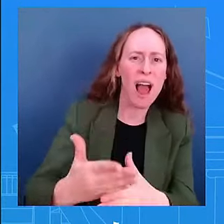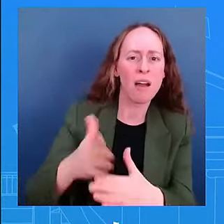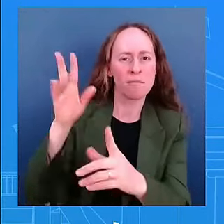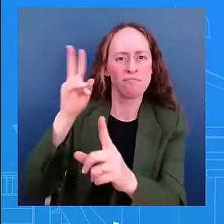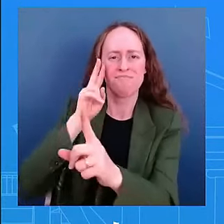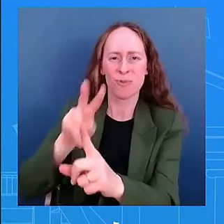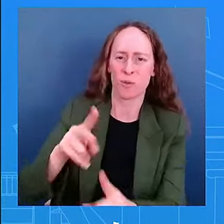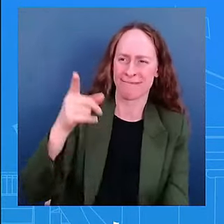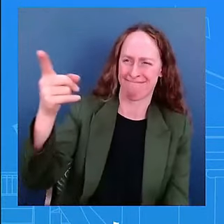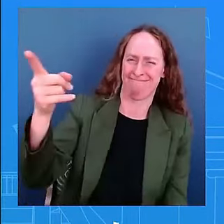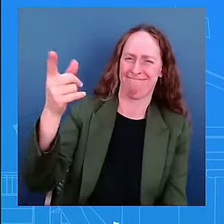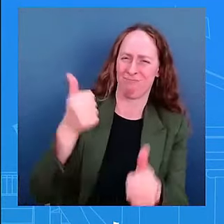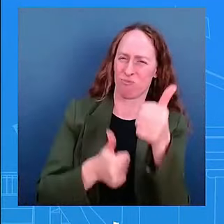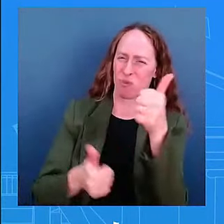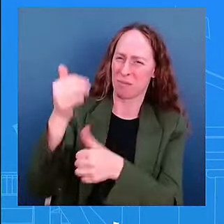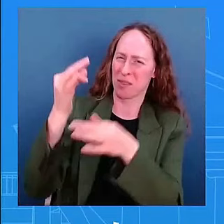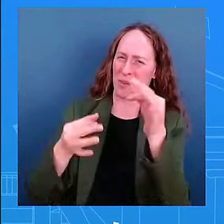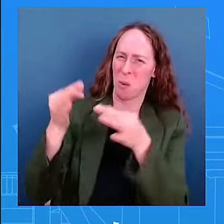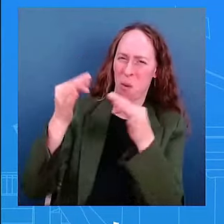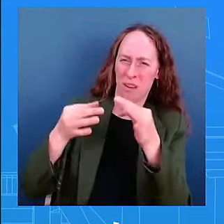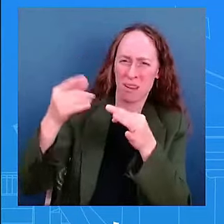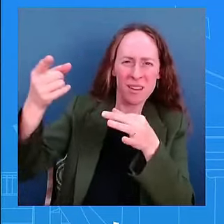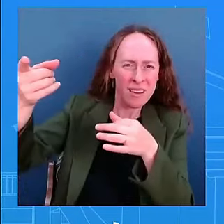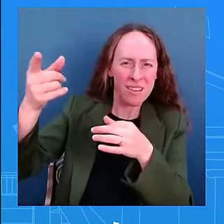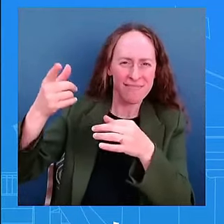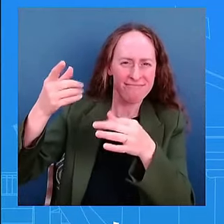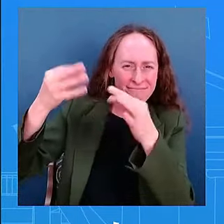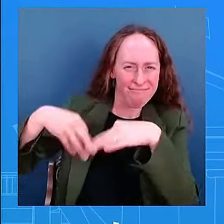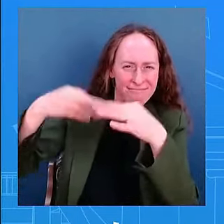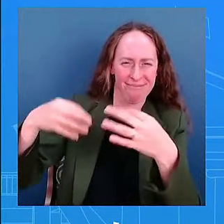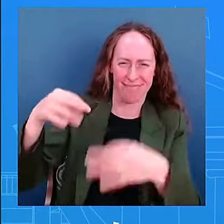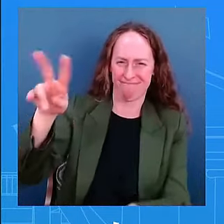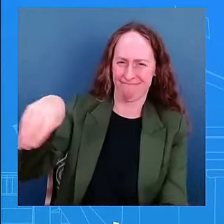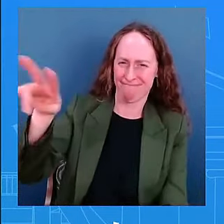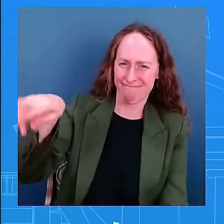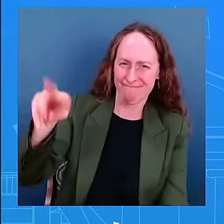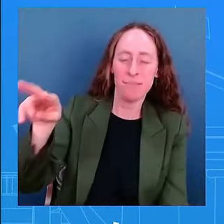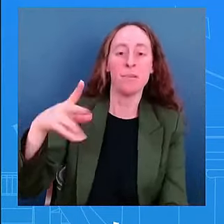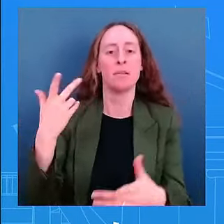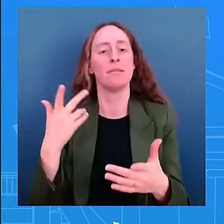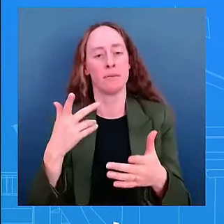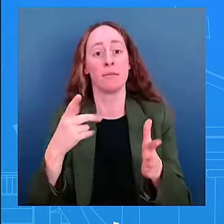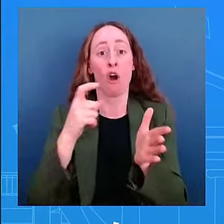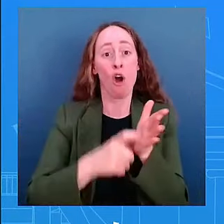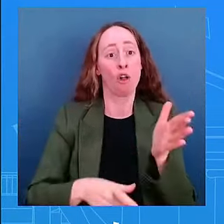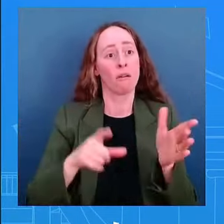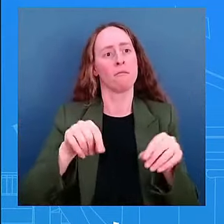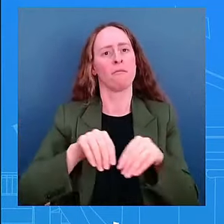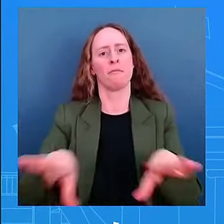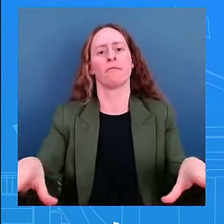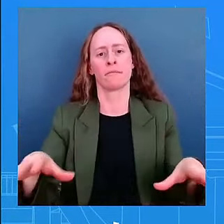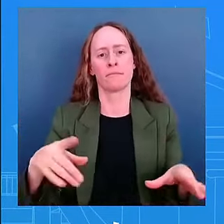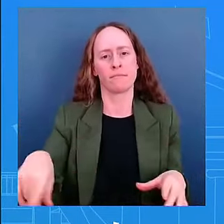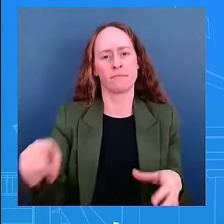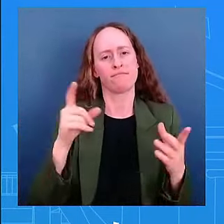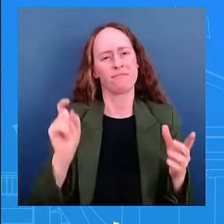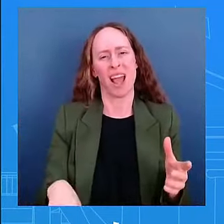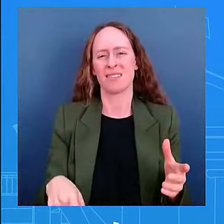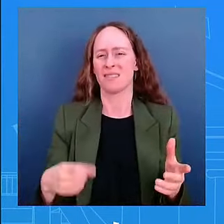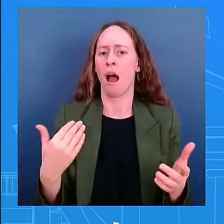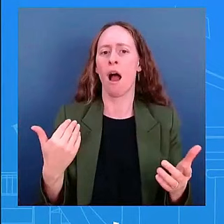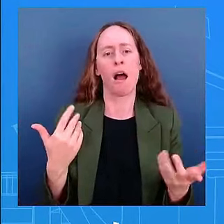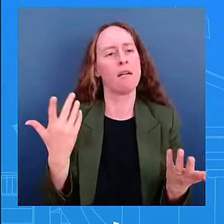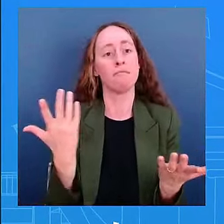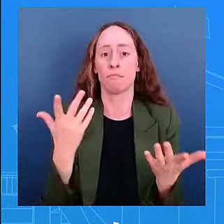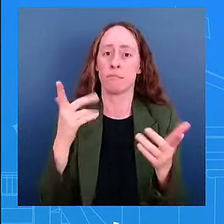scotus did he said in his op-ed american democracy is founded on the rule of law no one not the president that the supreme court are above the